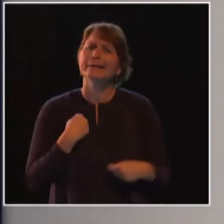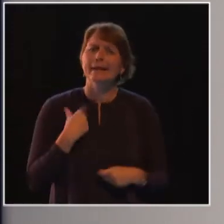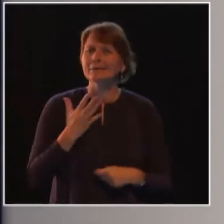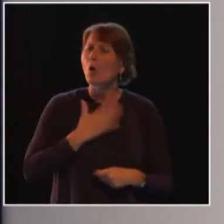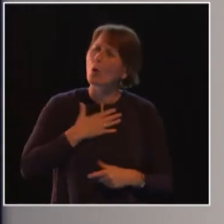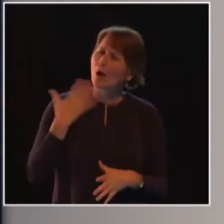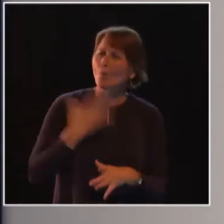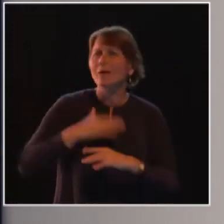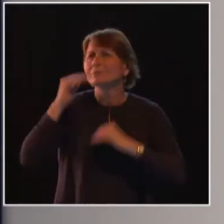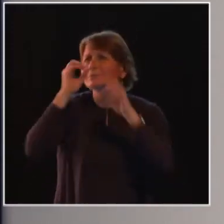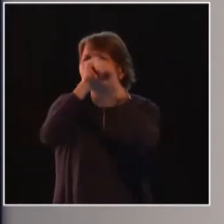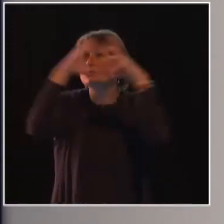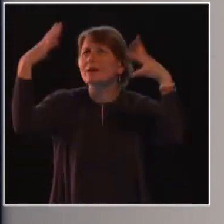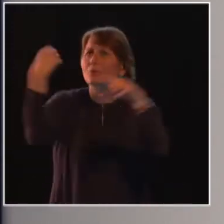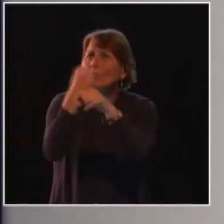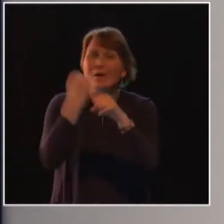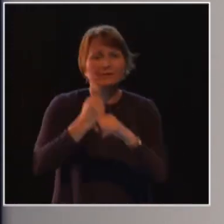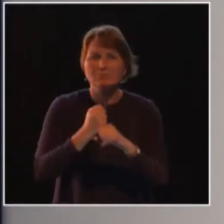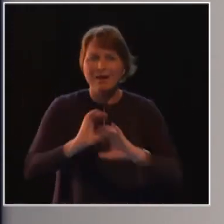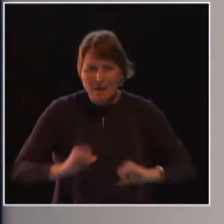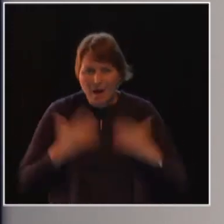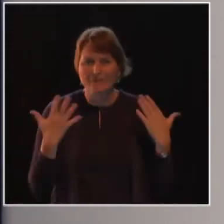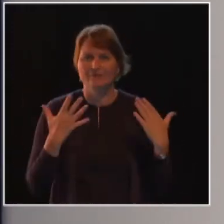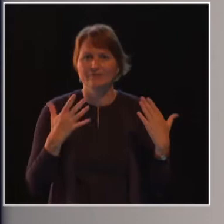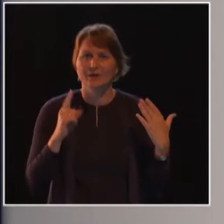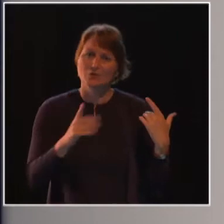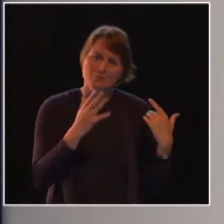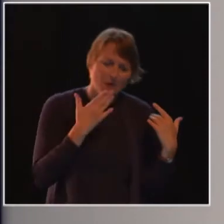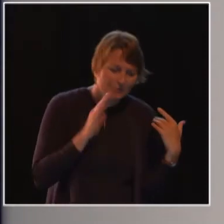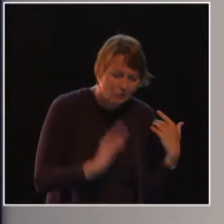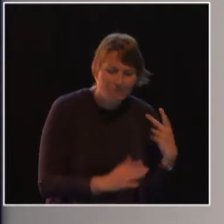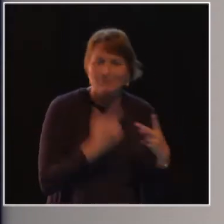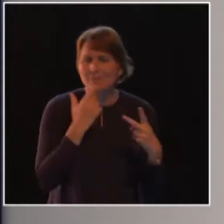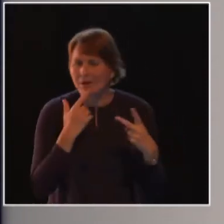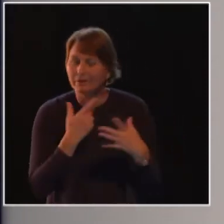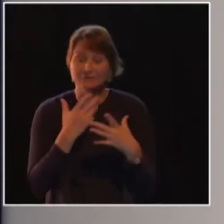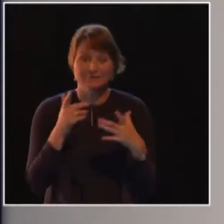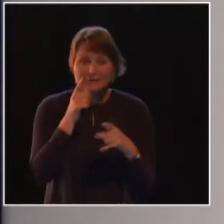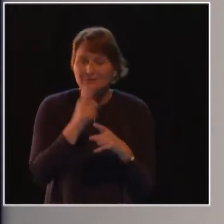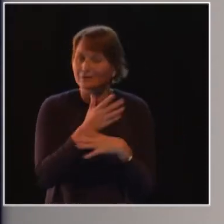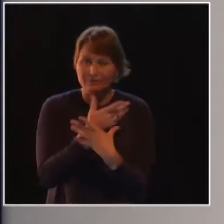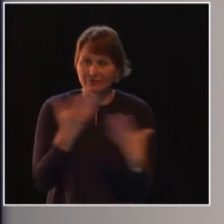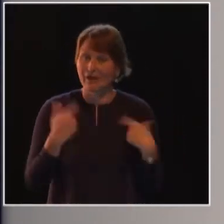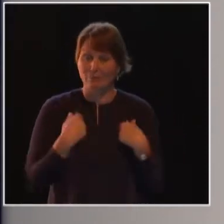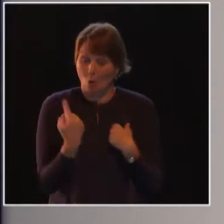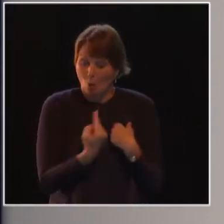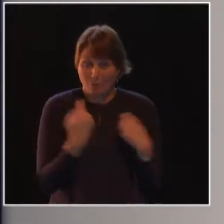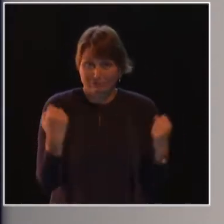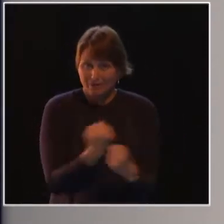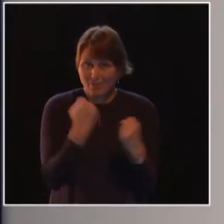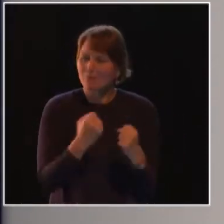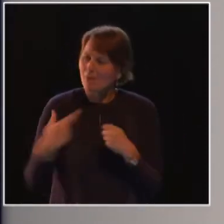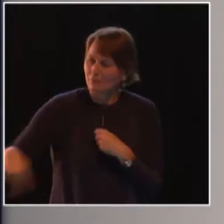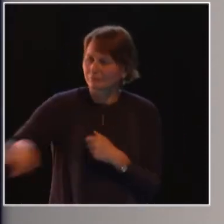us. This is our life. It's about our daughters. It's about our mothers. It's about our sisters. But we can't do it alone. We need